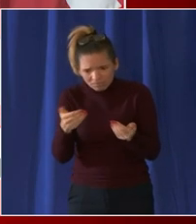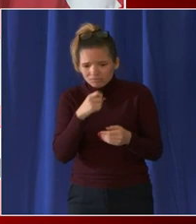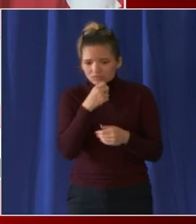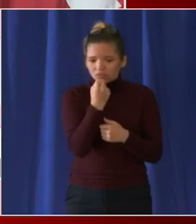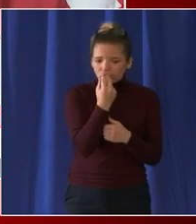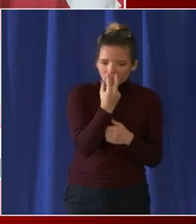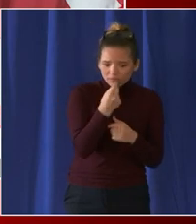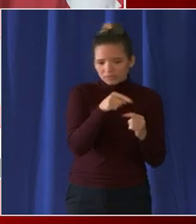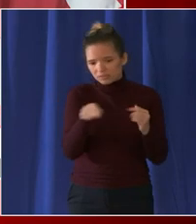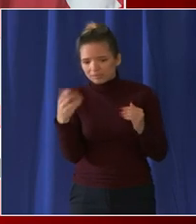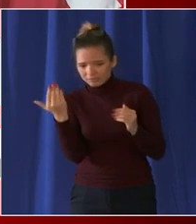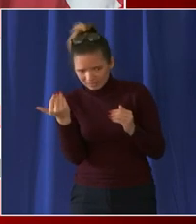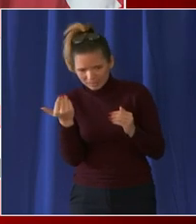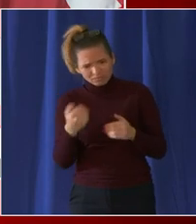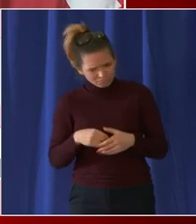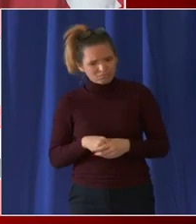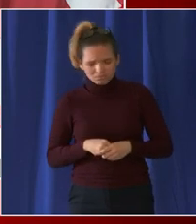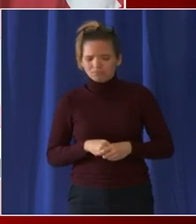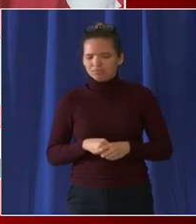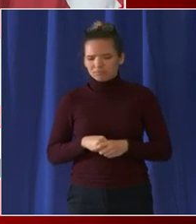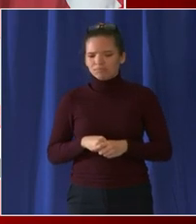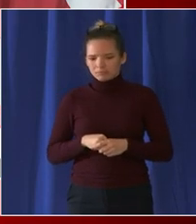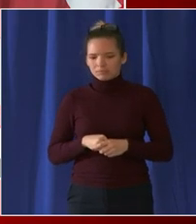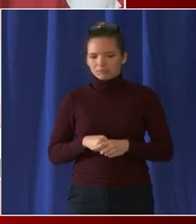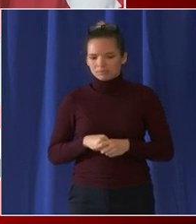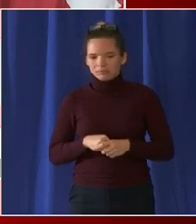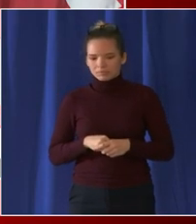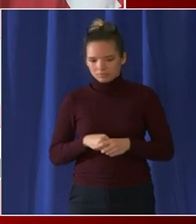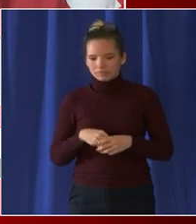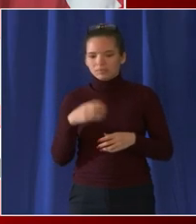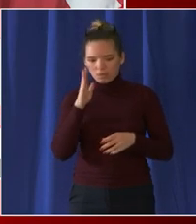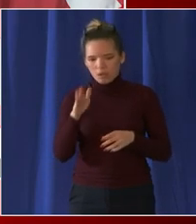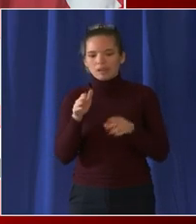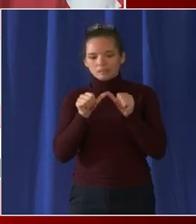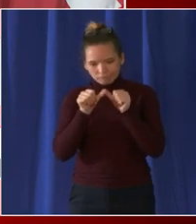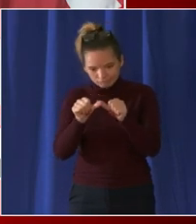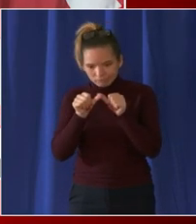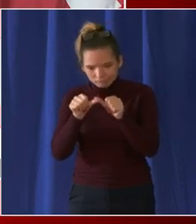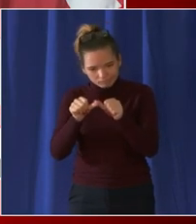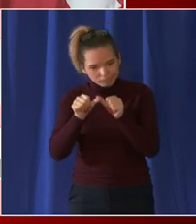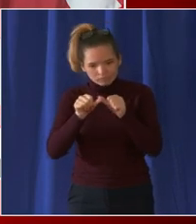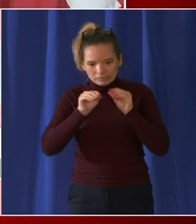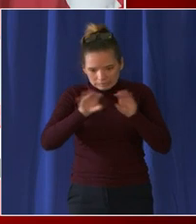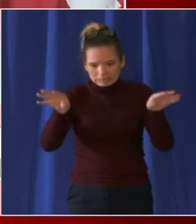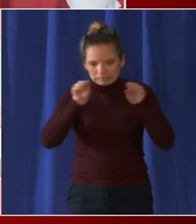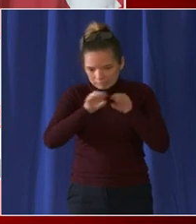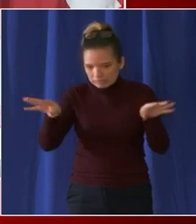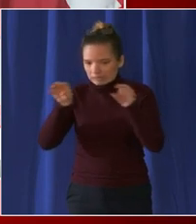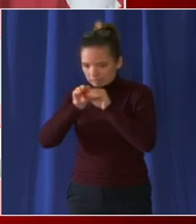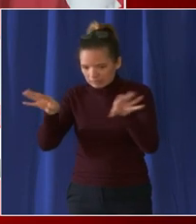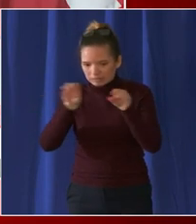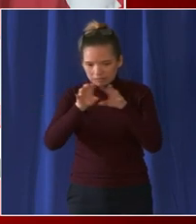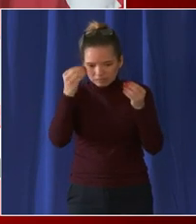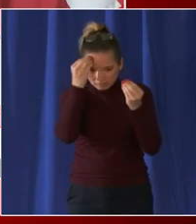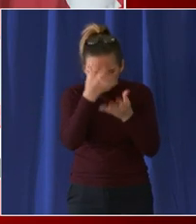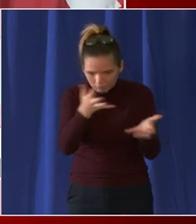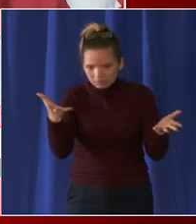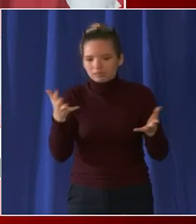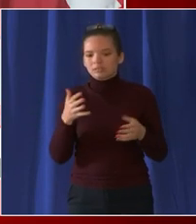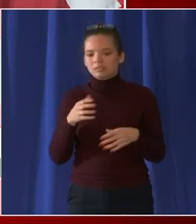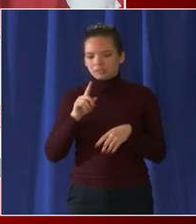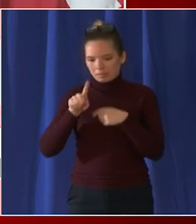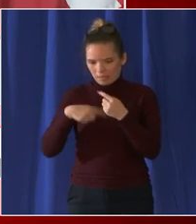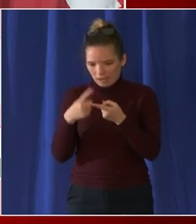our walk-up no appointment necessary vaccine clinics we also want to highlight that those